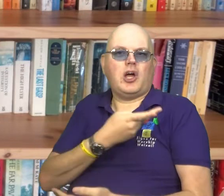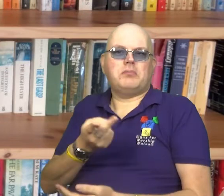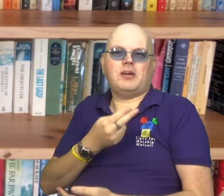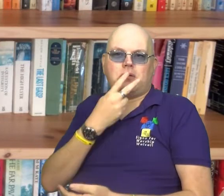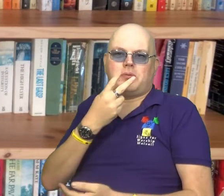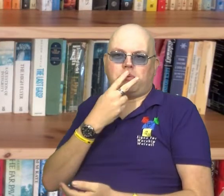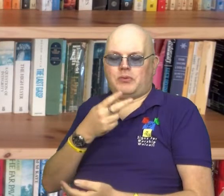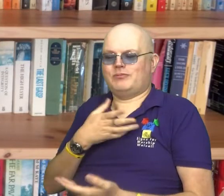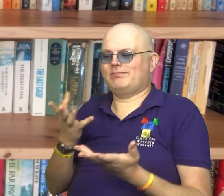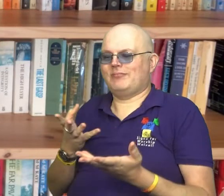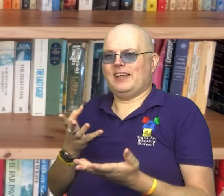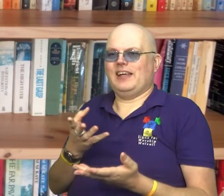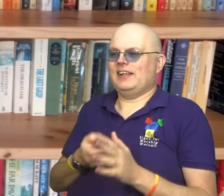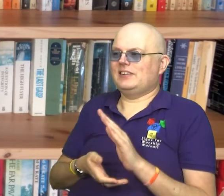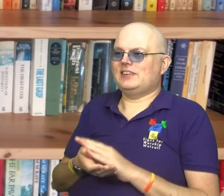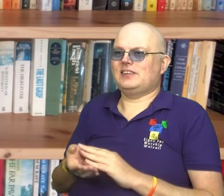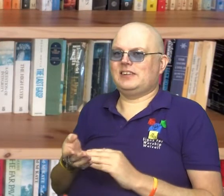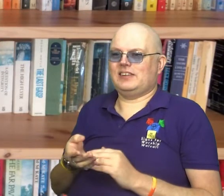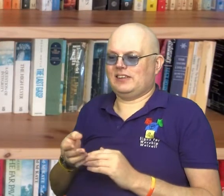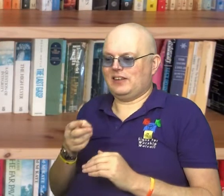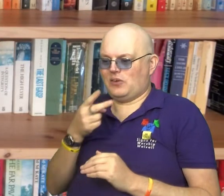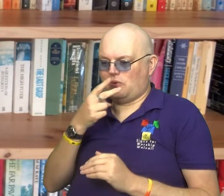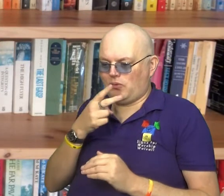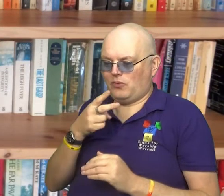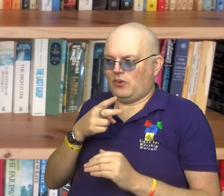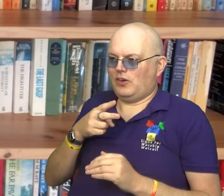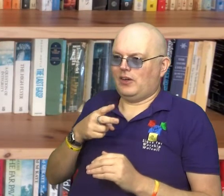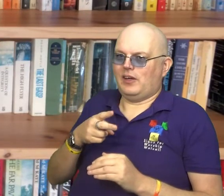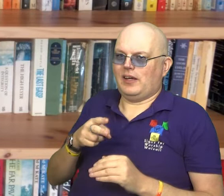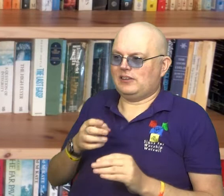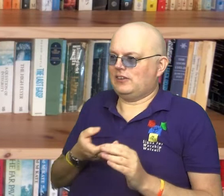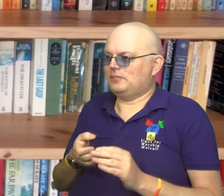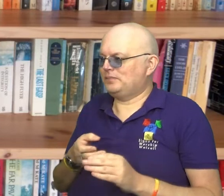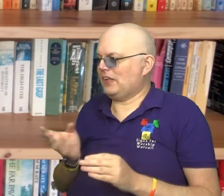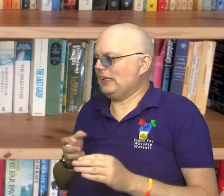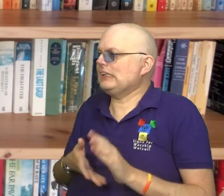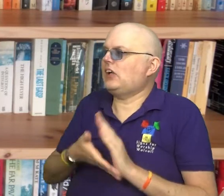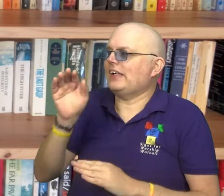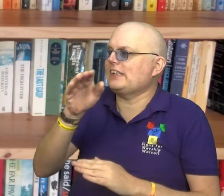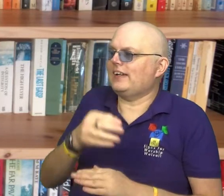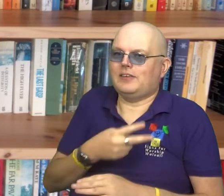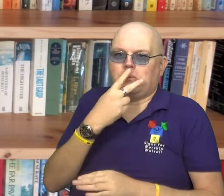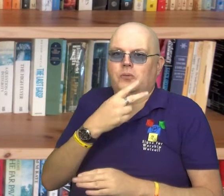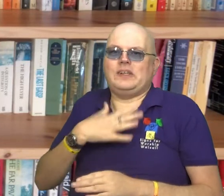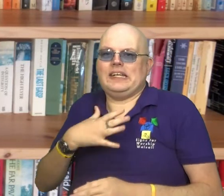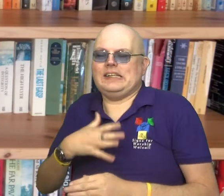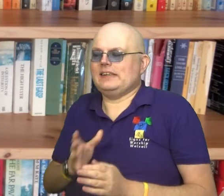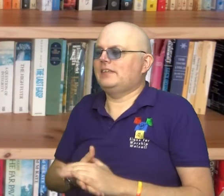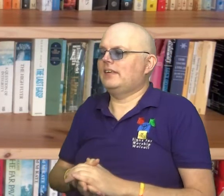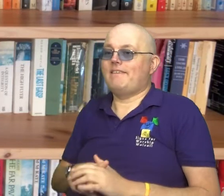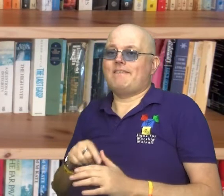smokers and found it difficult to go out or go on for any length of time without nipping outside for a quick cigarette.